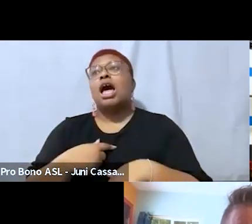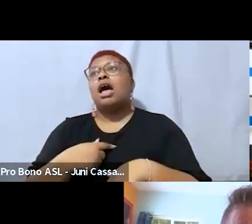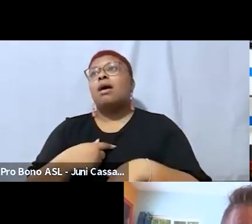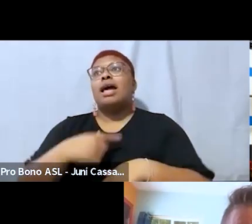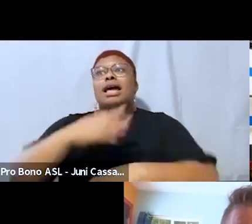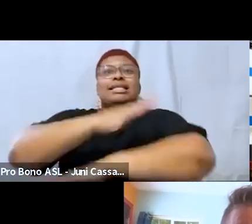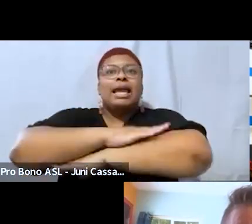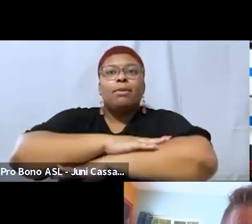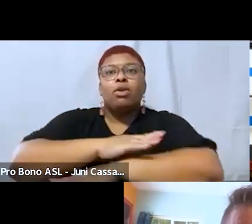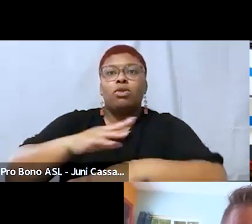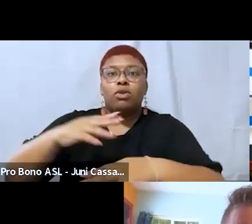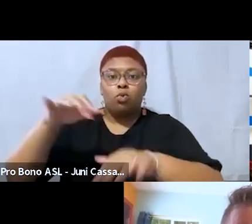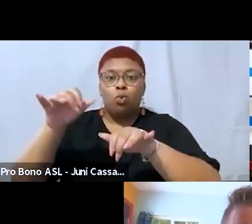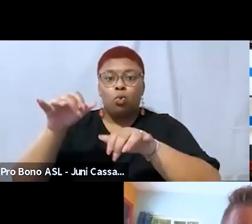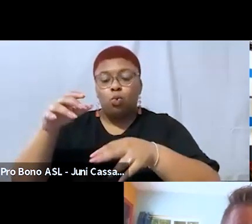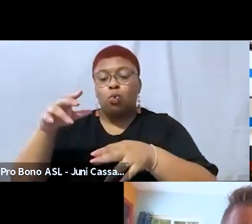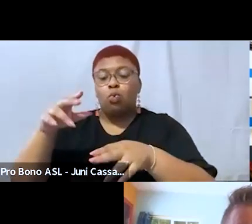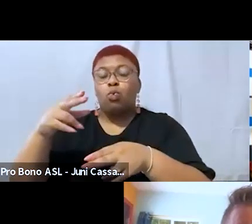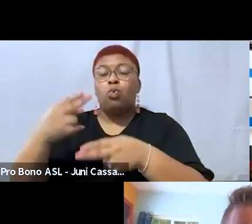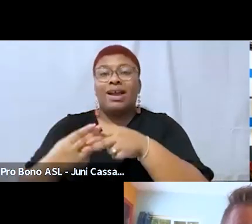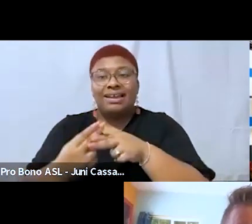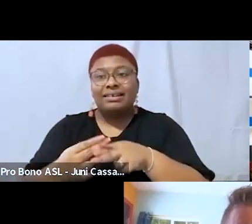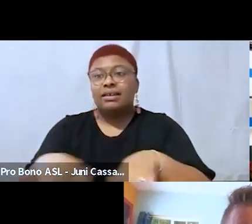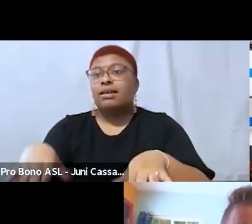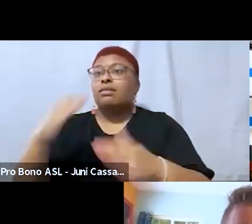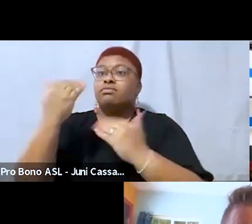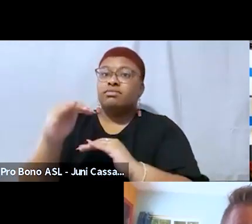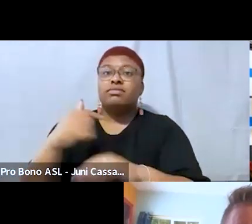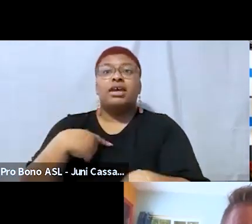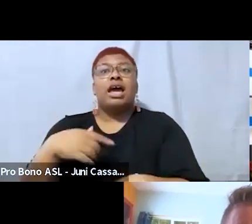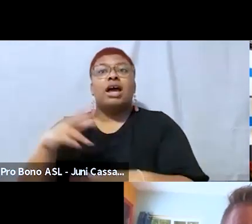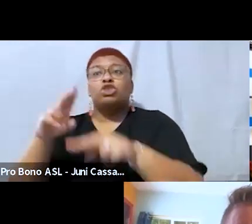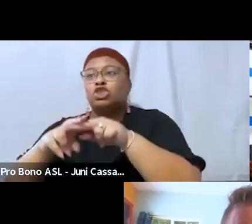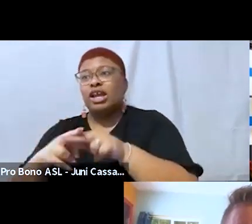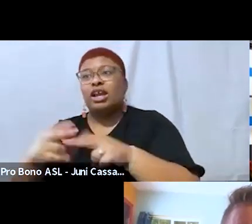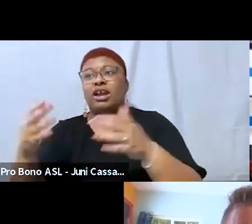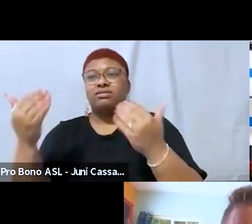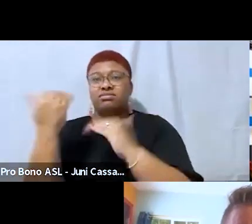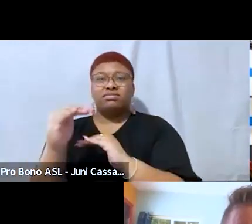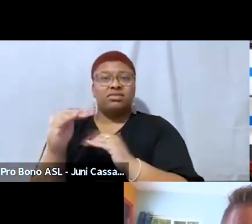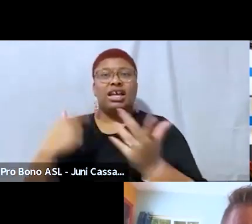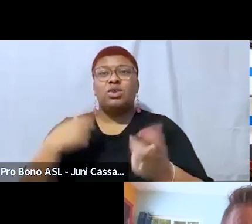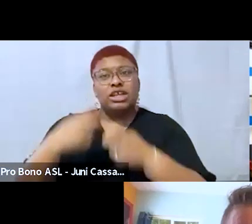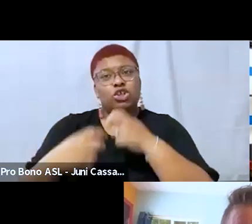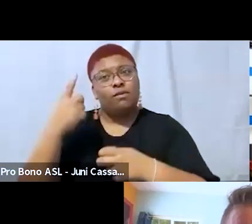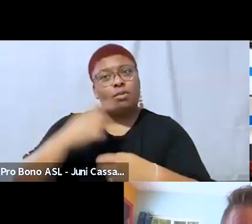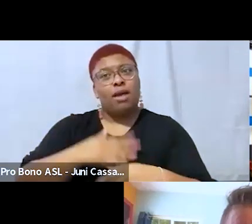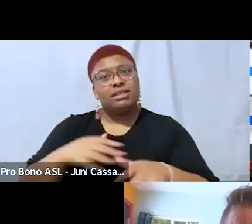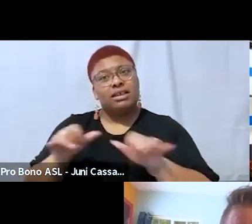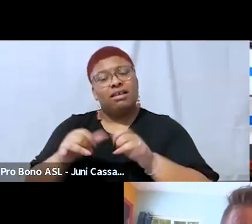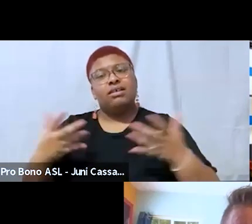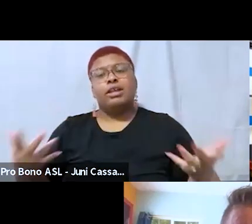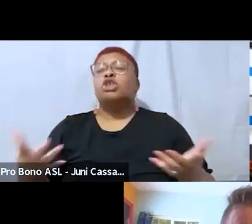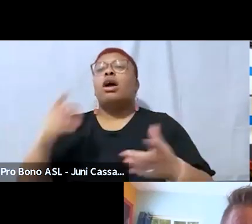table widths and things like that were just an issue uh for a person in my body and i also realized that if i could make